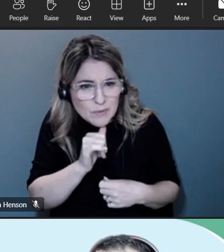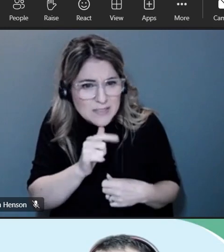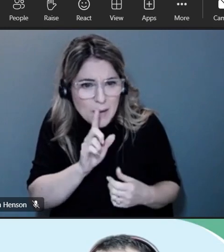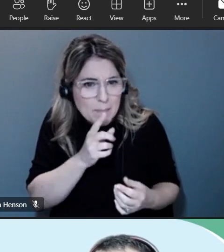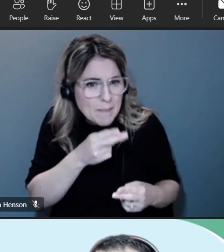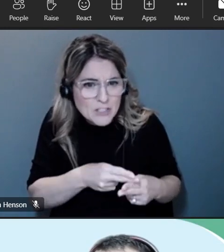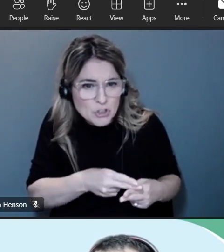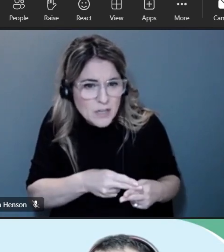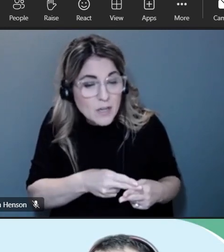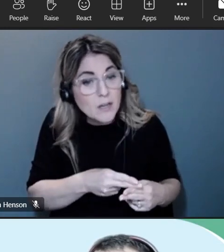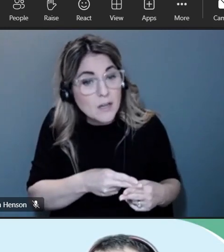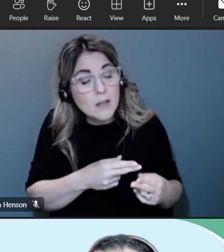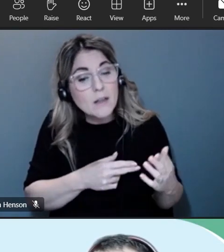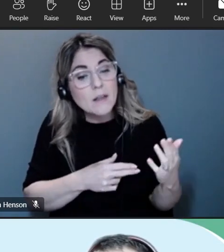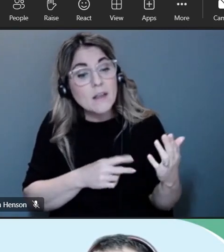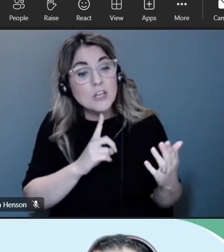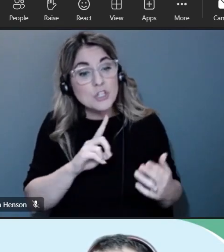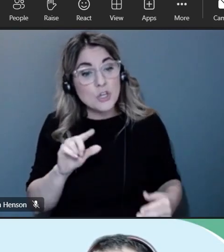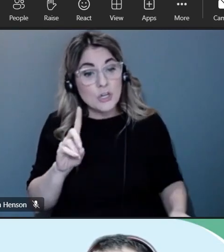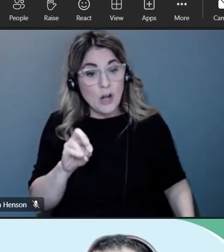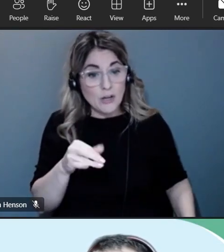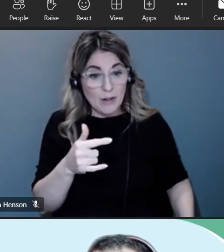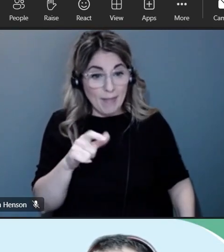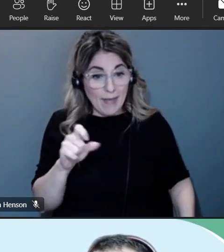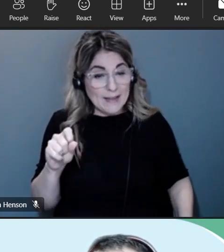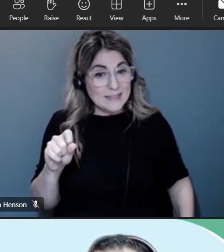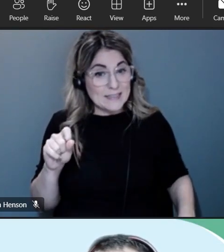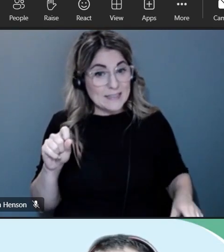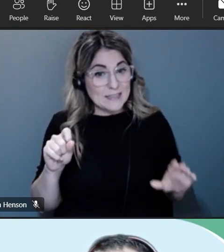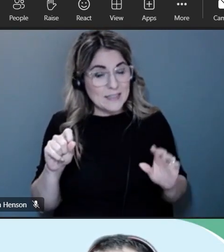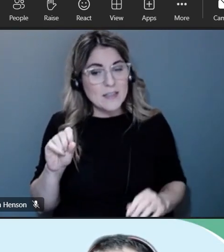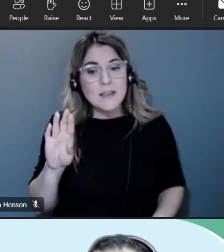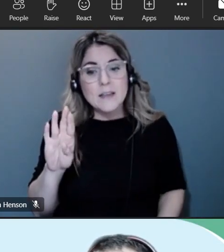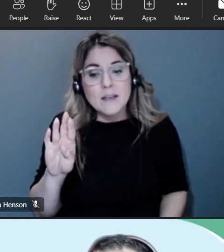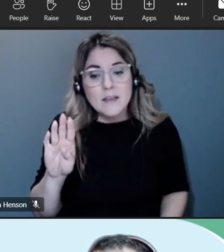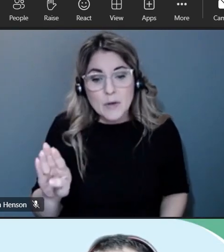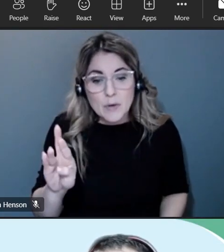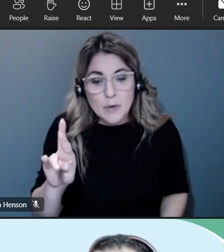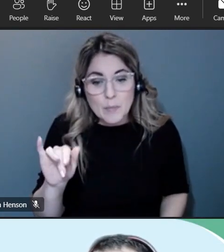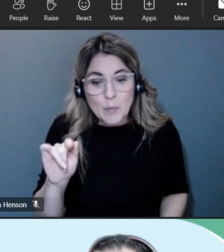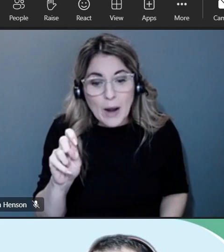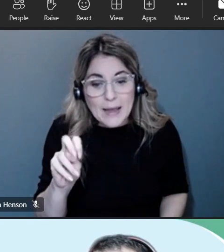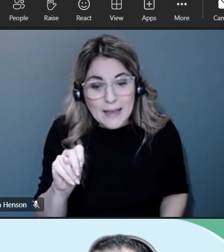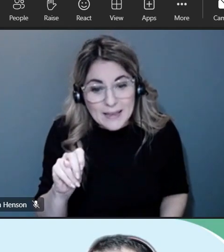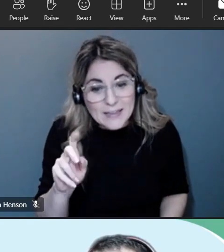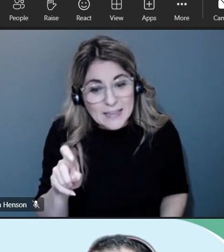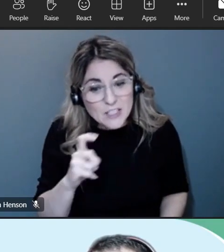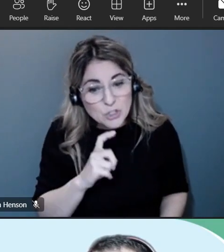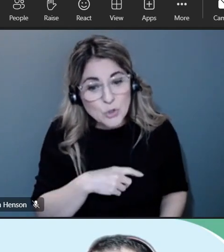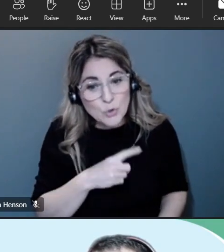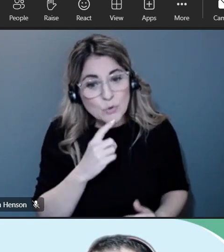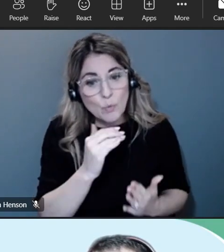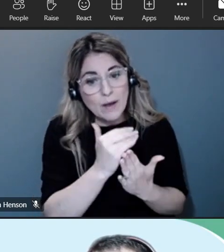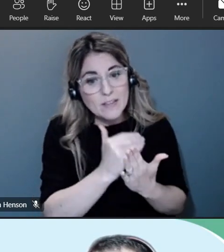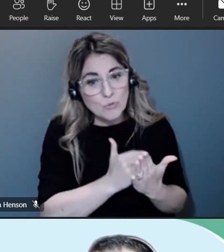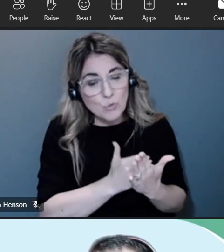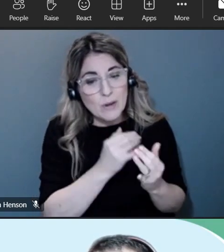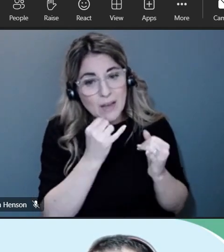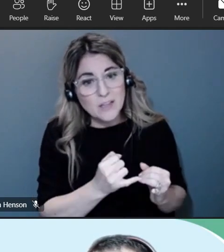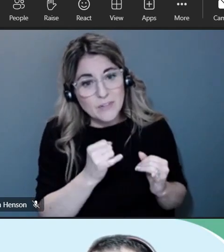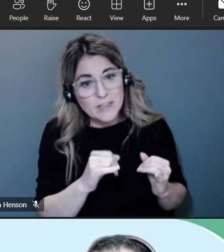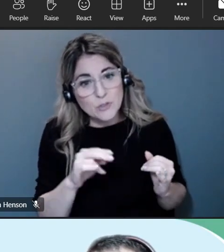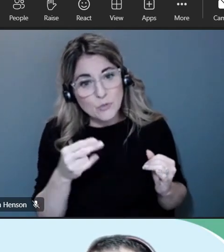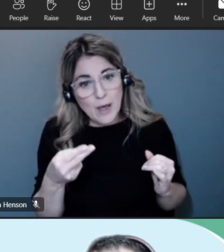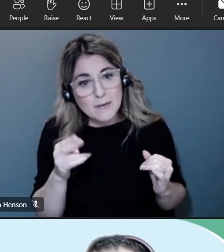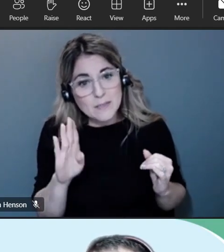sure um well it really i think we need brian to brian to walk us through the individual bills and what they mean i can certainly speak in terms